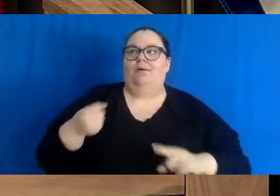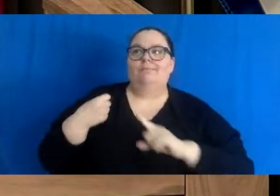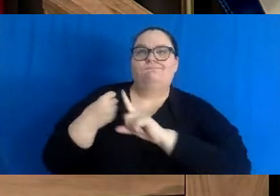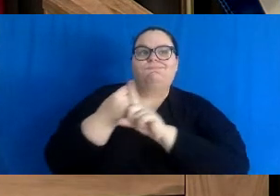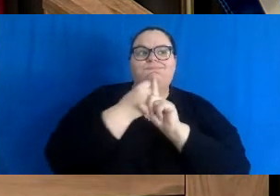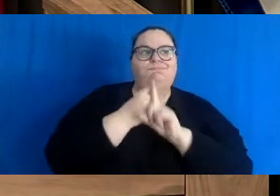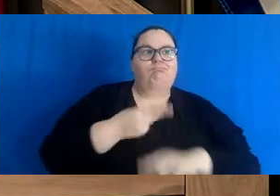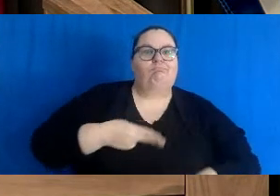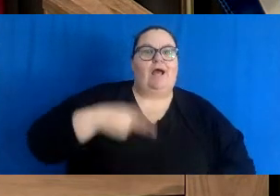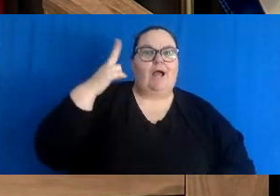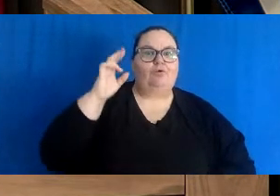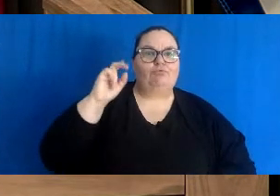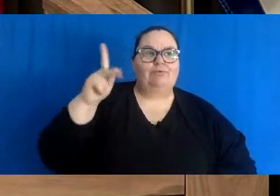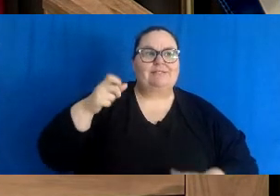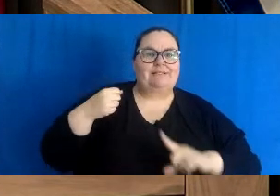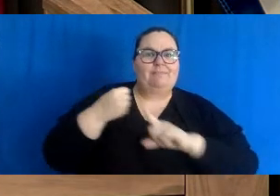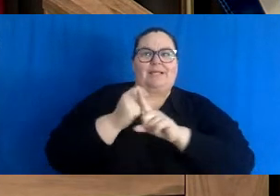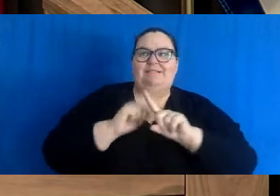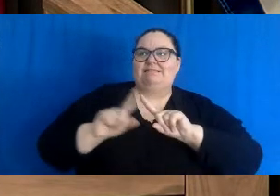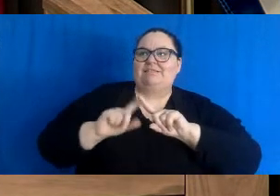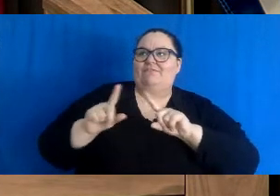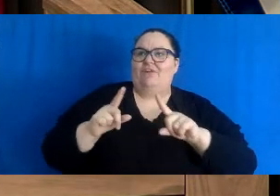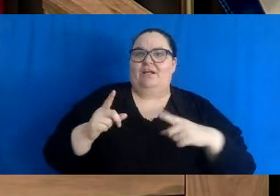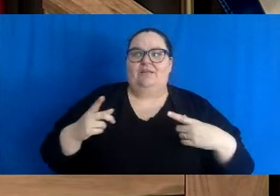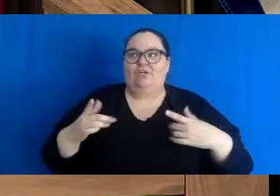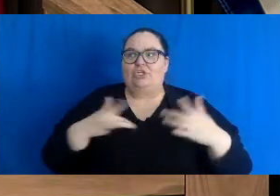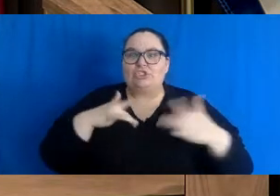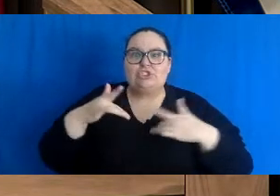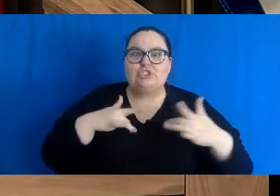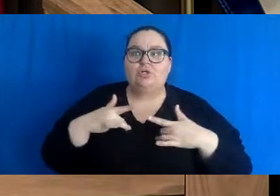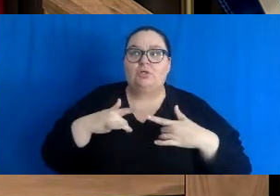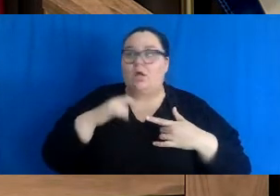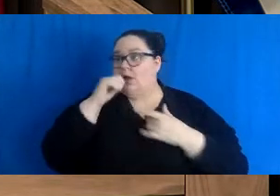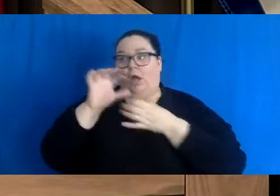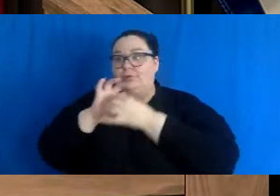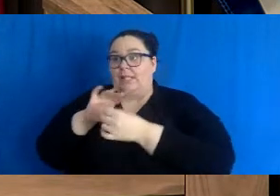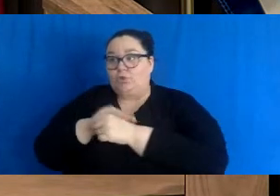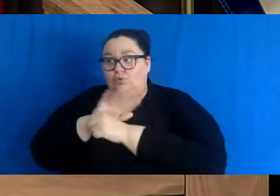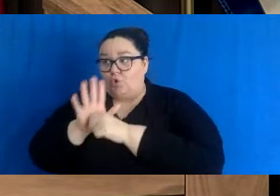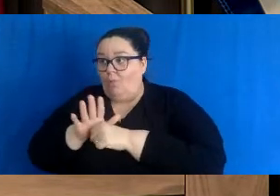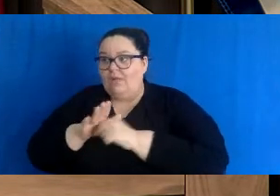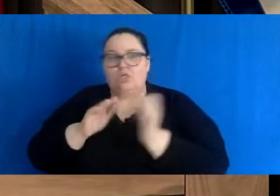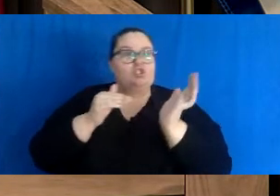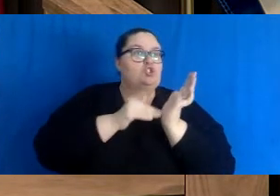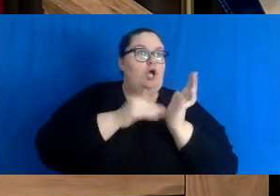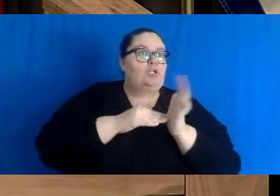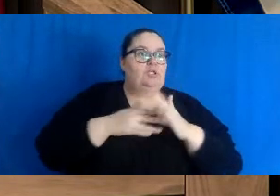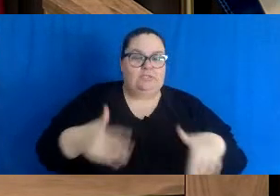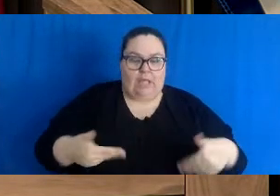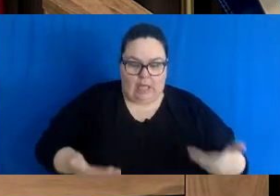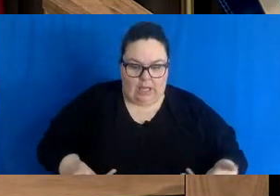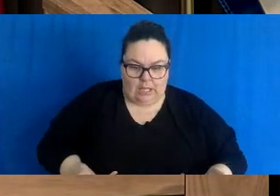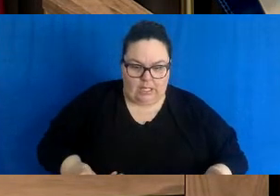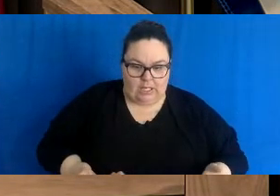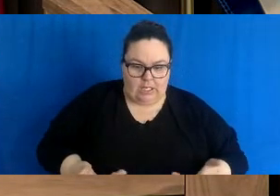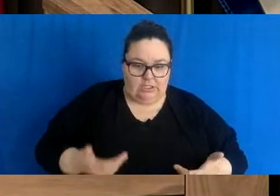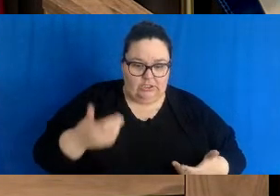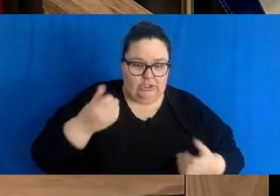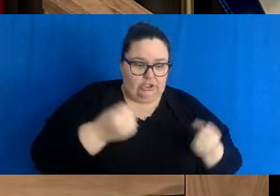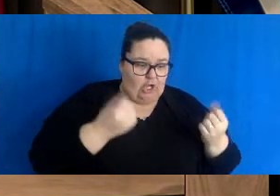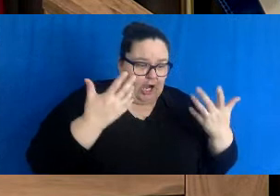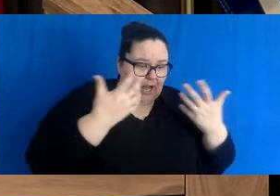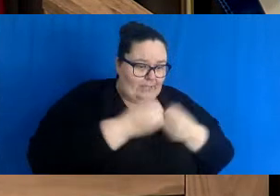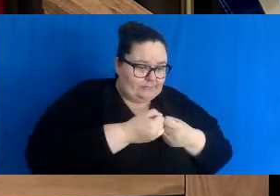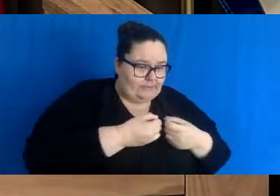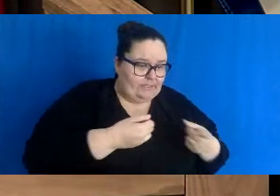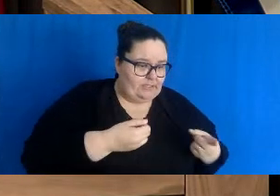health issues or concerns outside of COVID, where doctors would be faced to make life-threatening or life